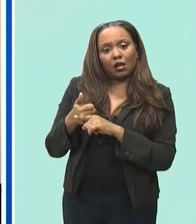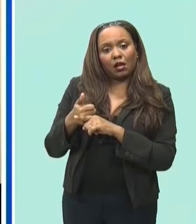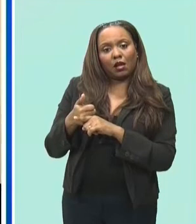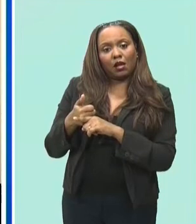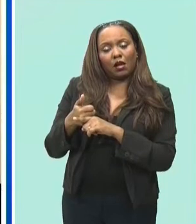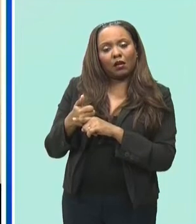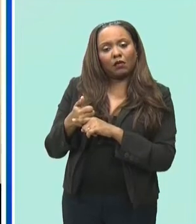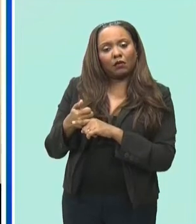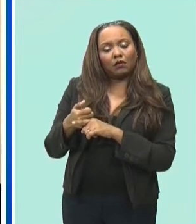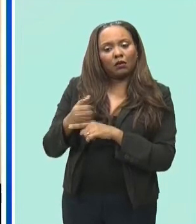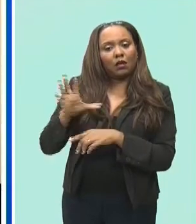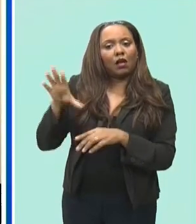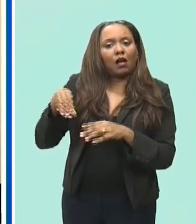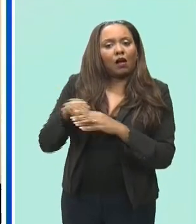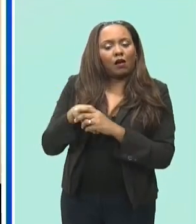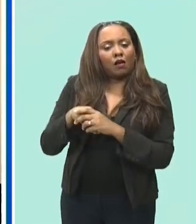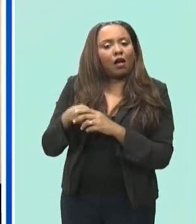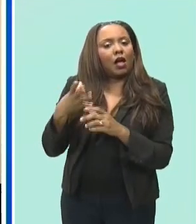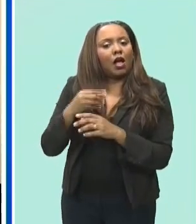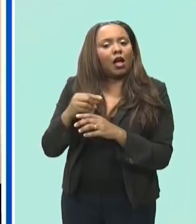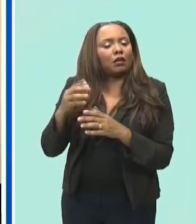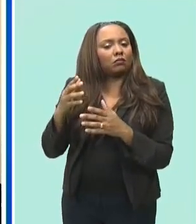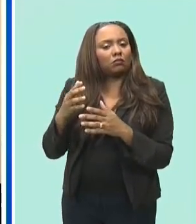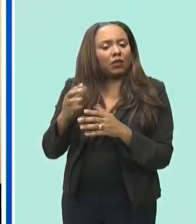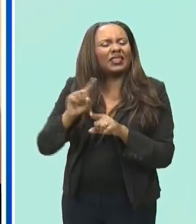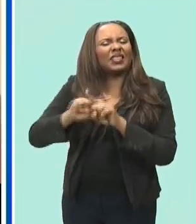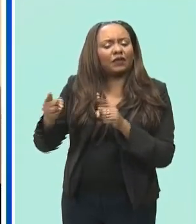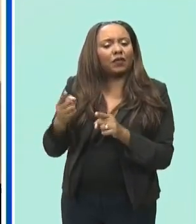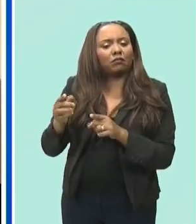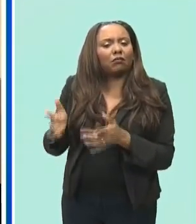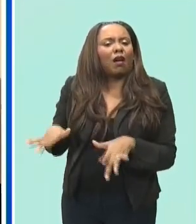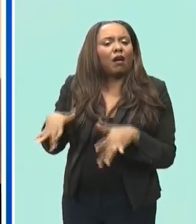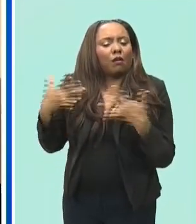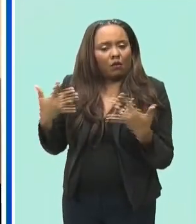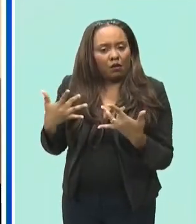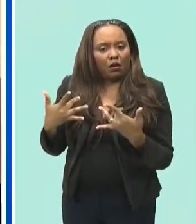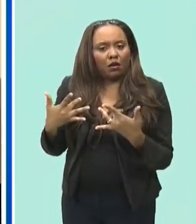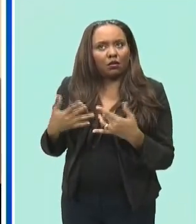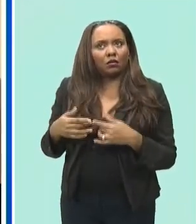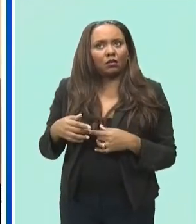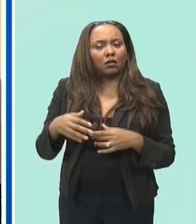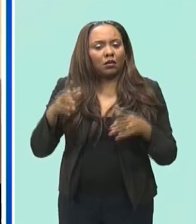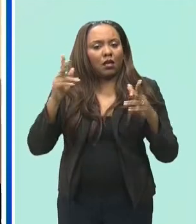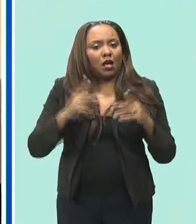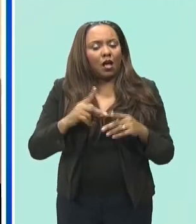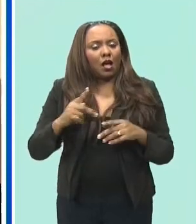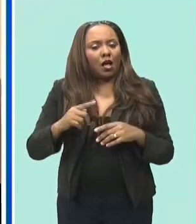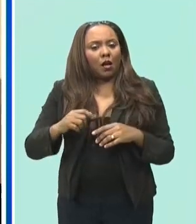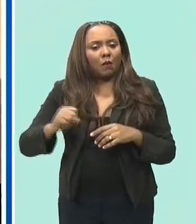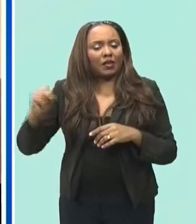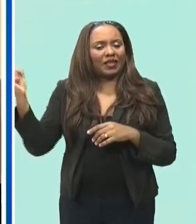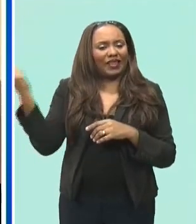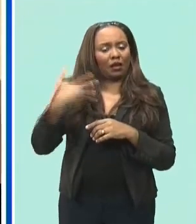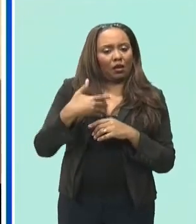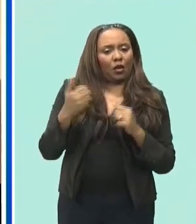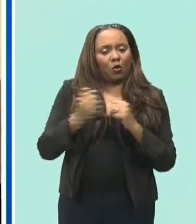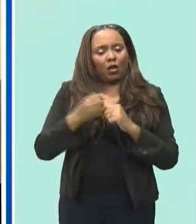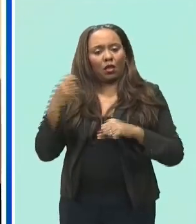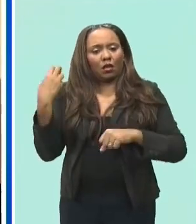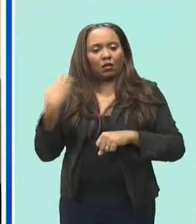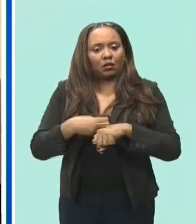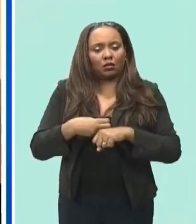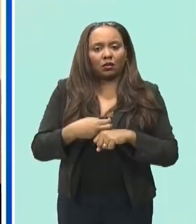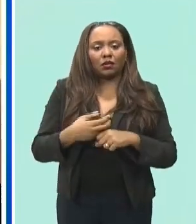job me was hit by a stone at burk road